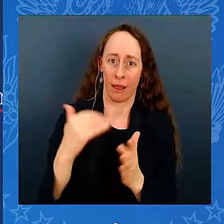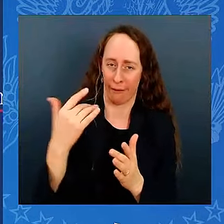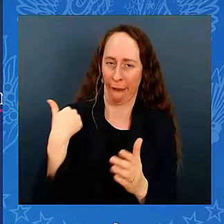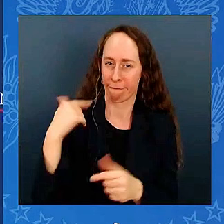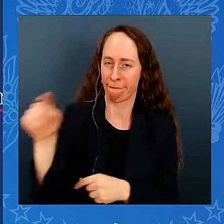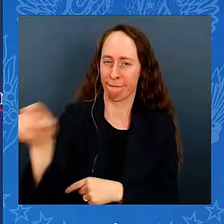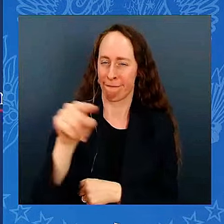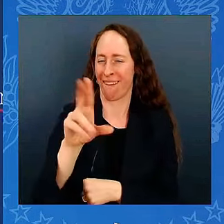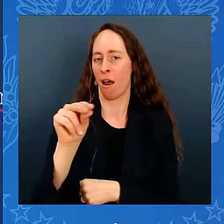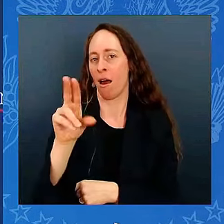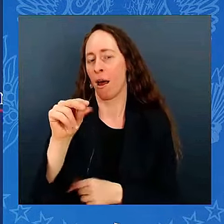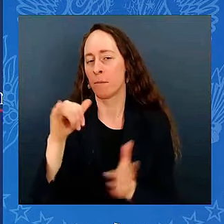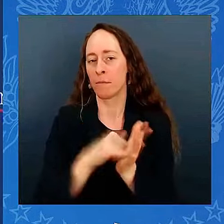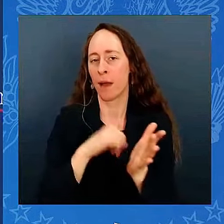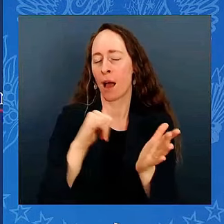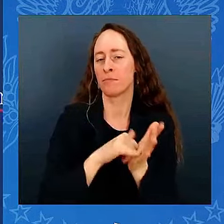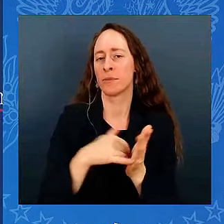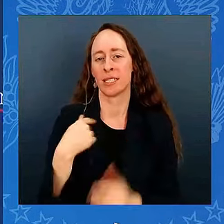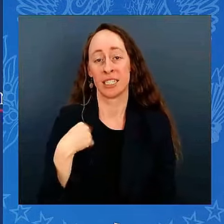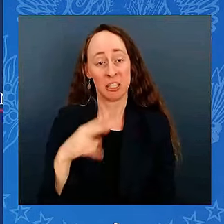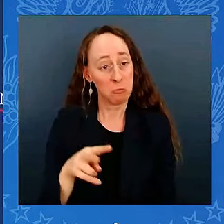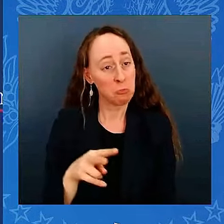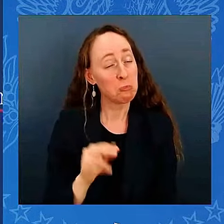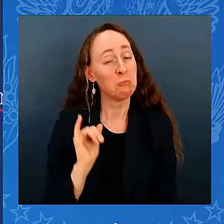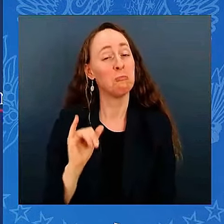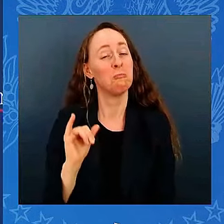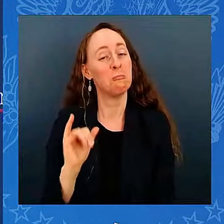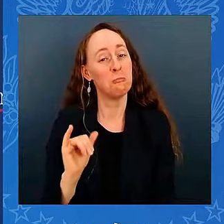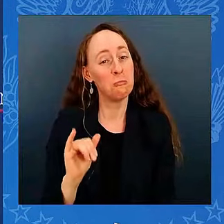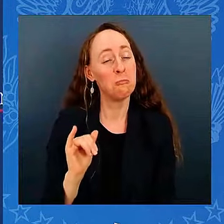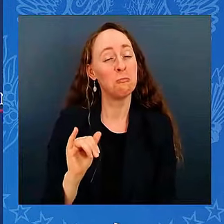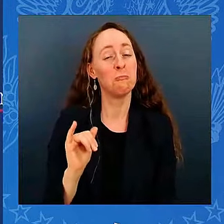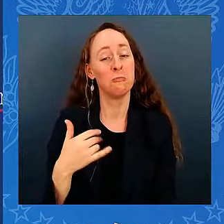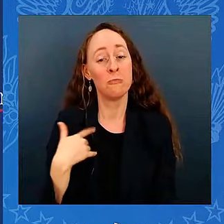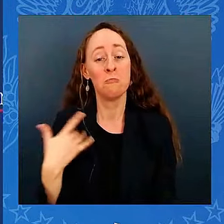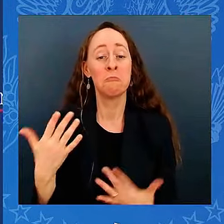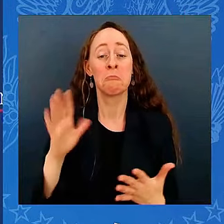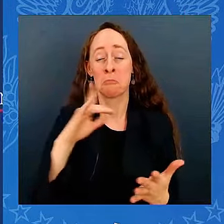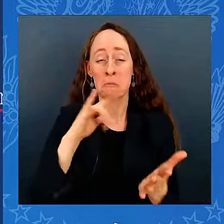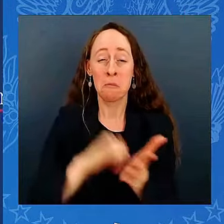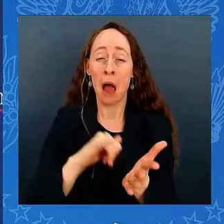And if we did it, would be too late and too little. But we did it with your help.